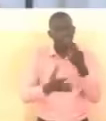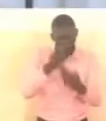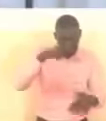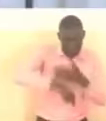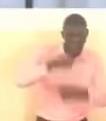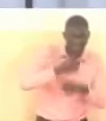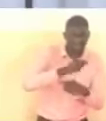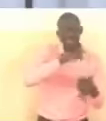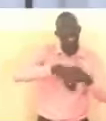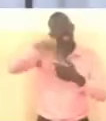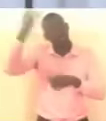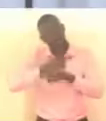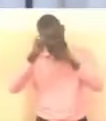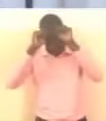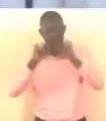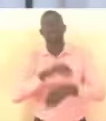circles